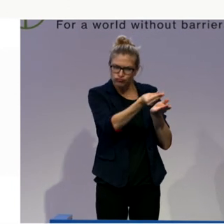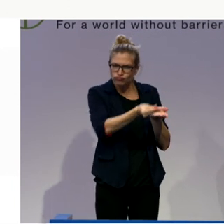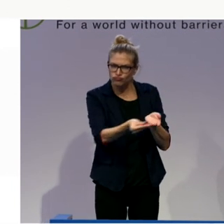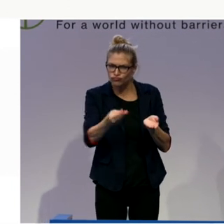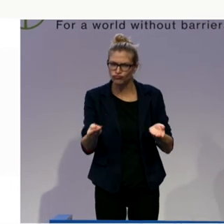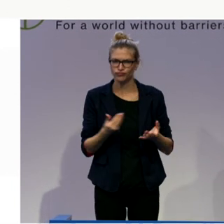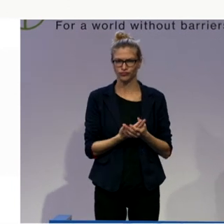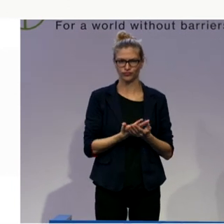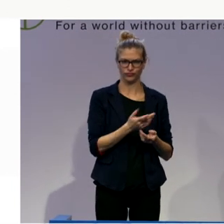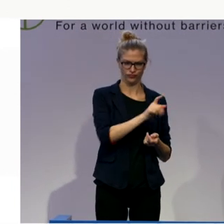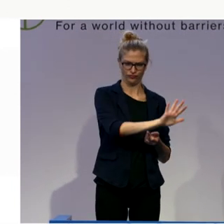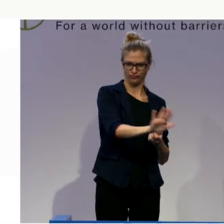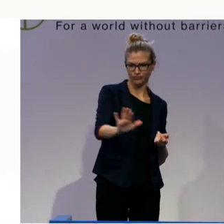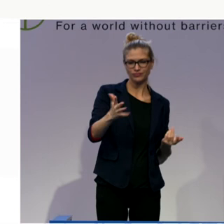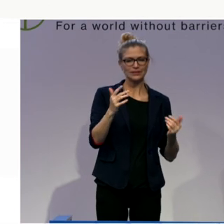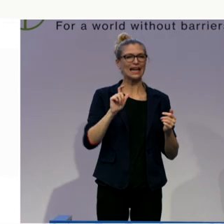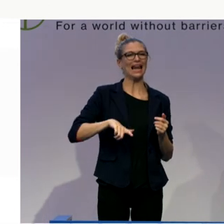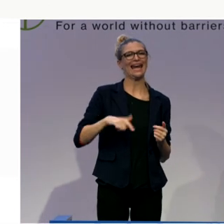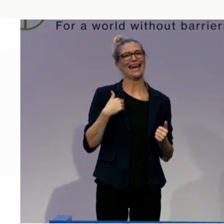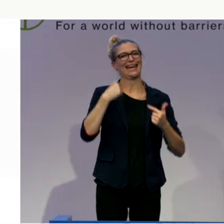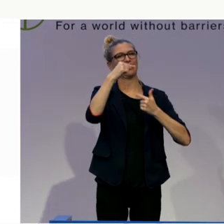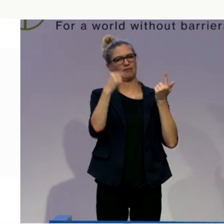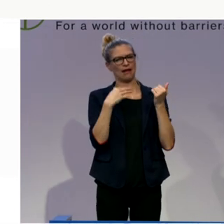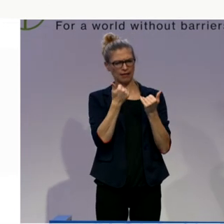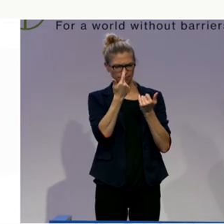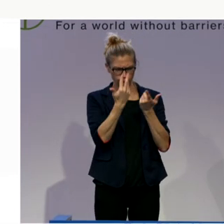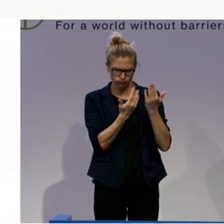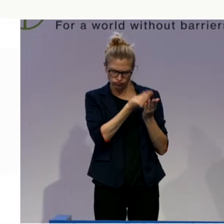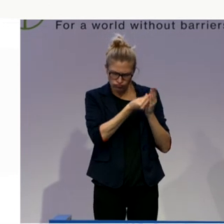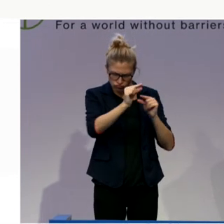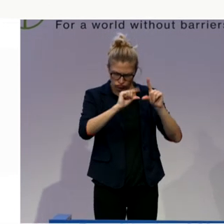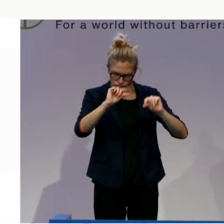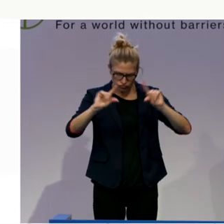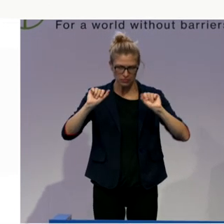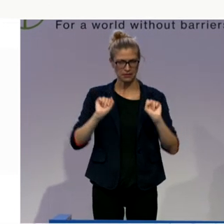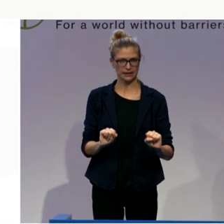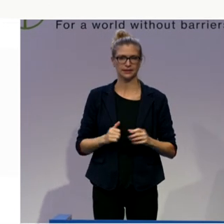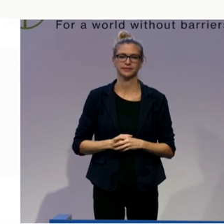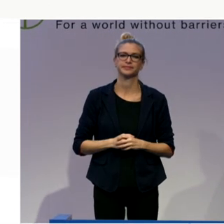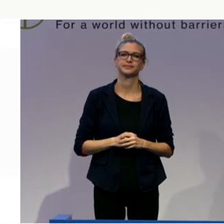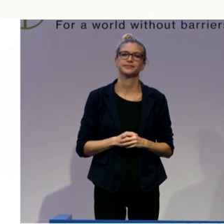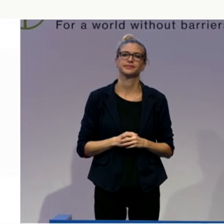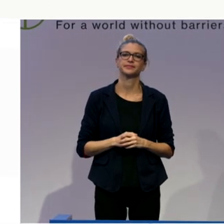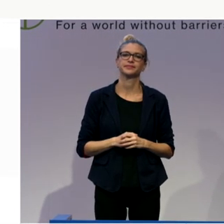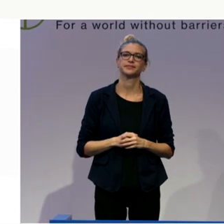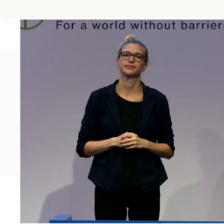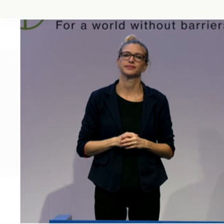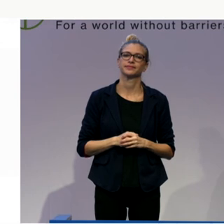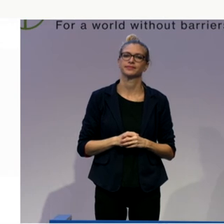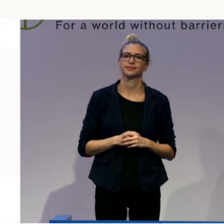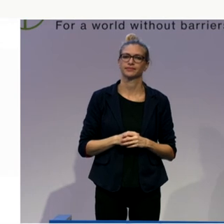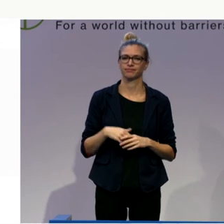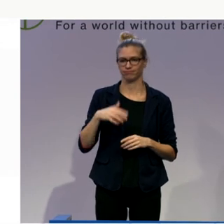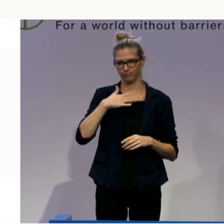person? And there we have a different kind of tools which we